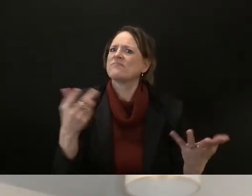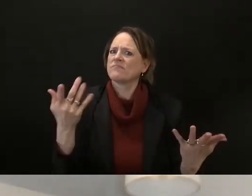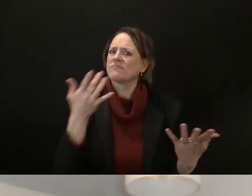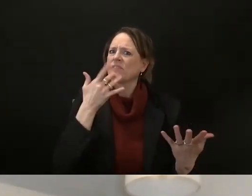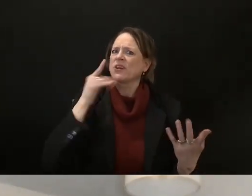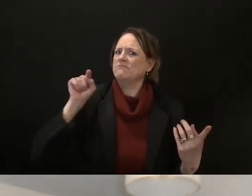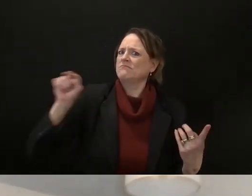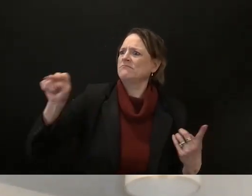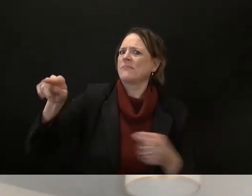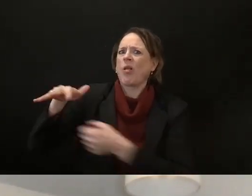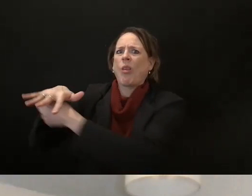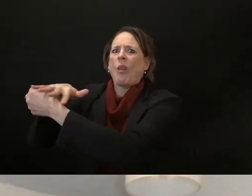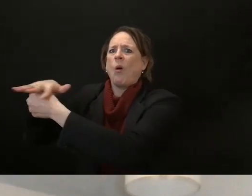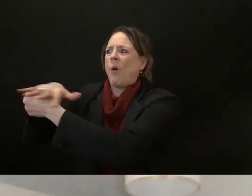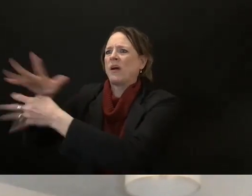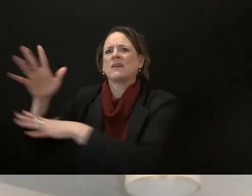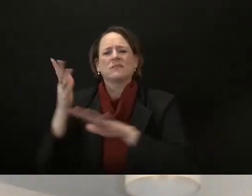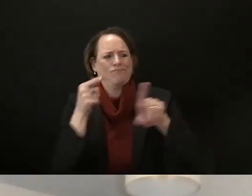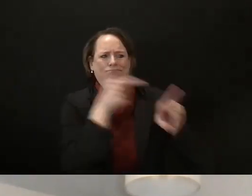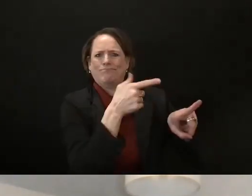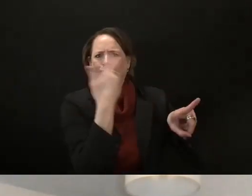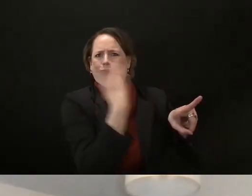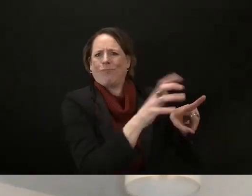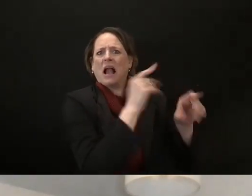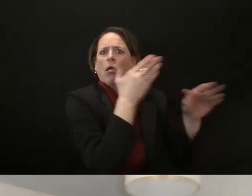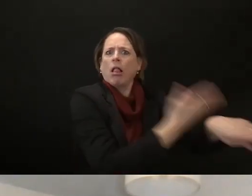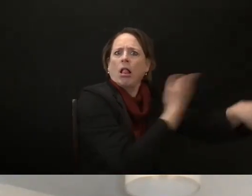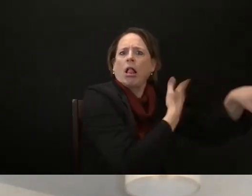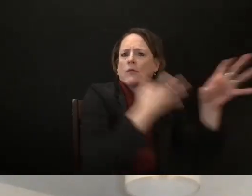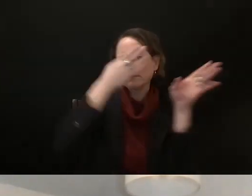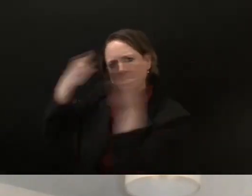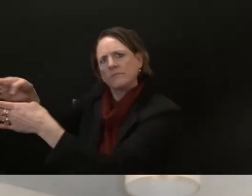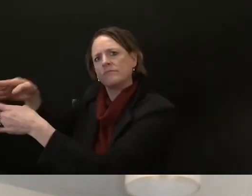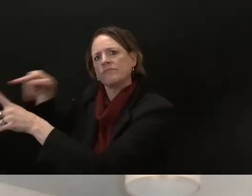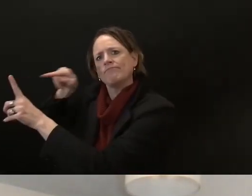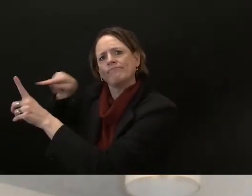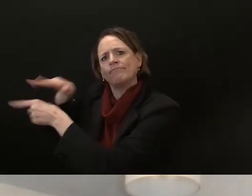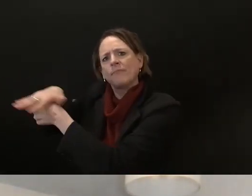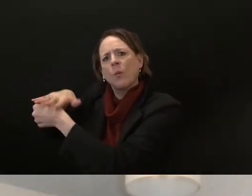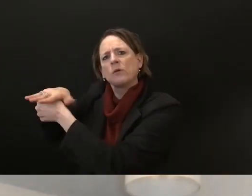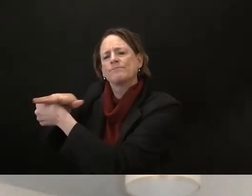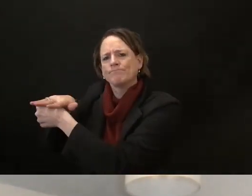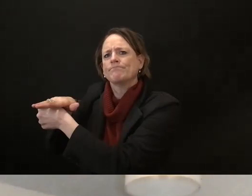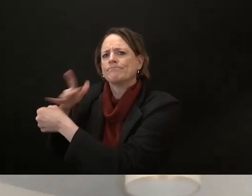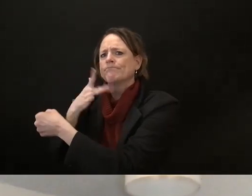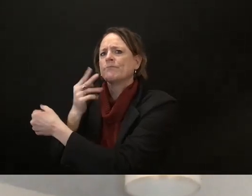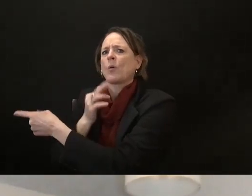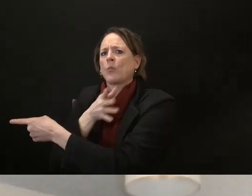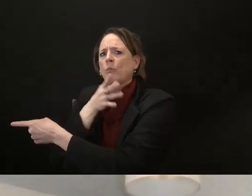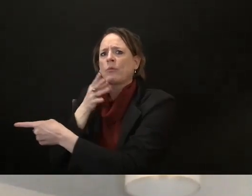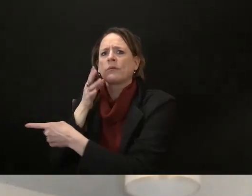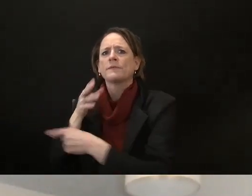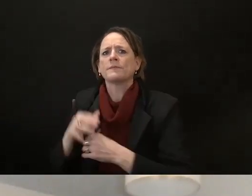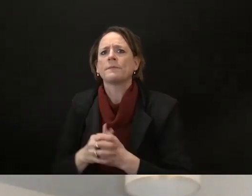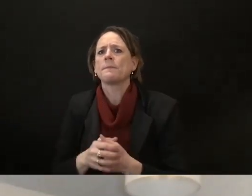9.9 percent think we should prioritize highways so that unfortunately does not match what is happening in the state um and so just to to